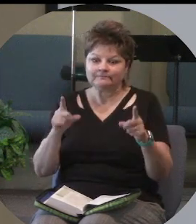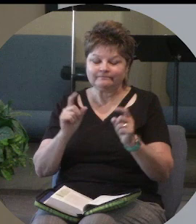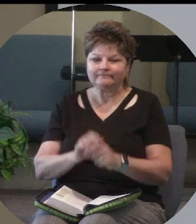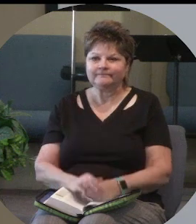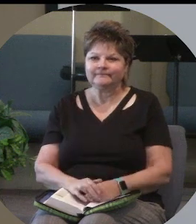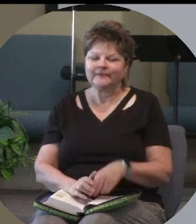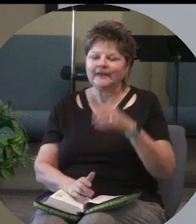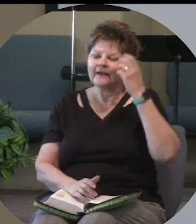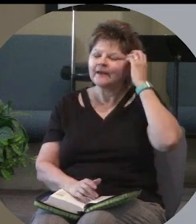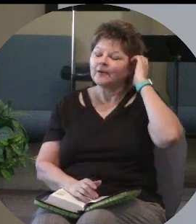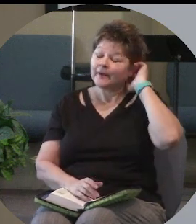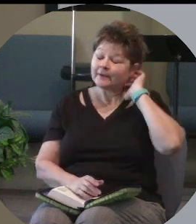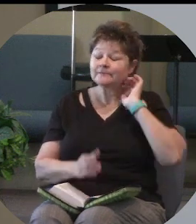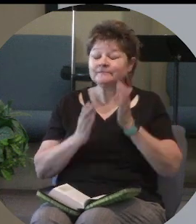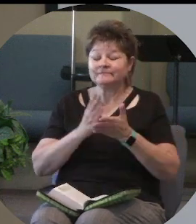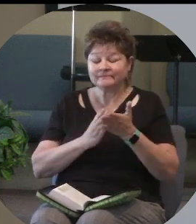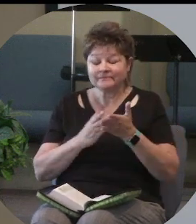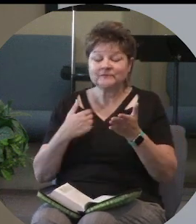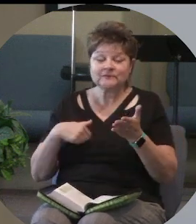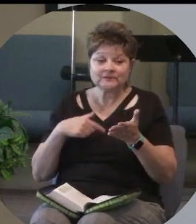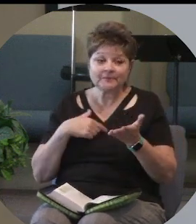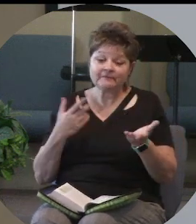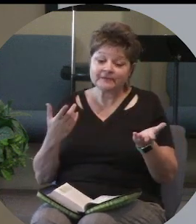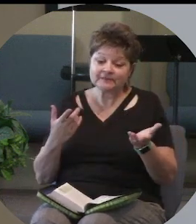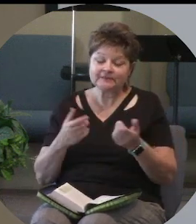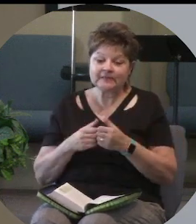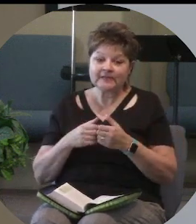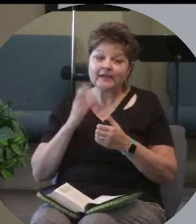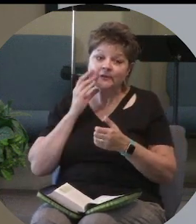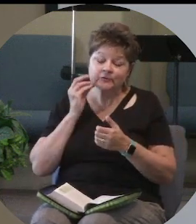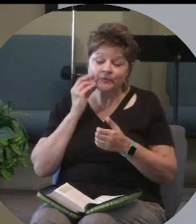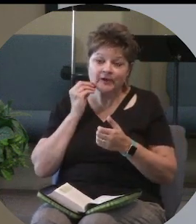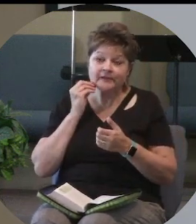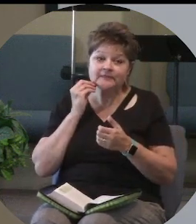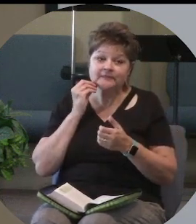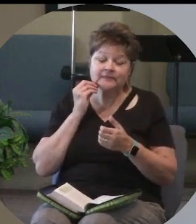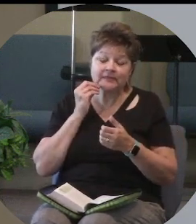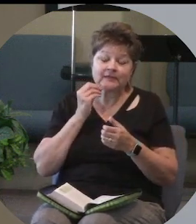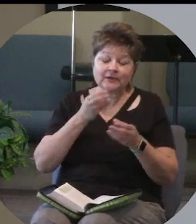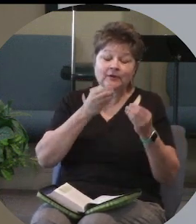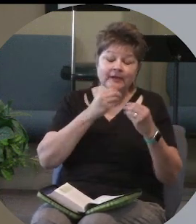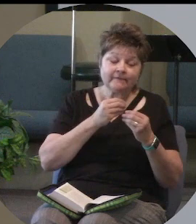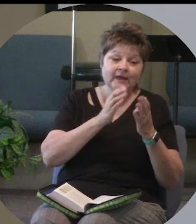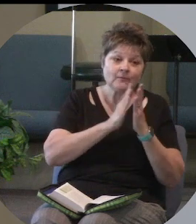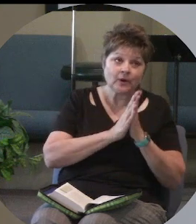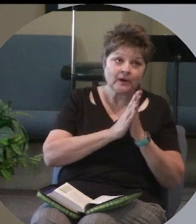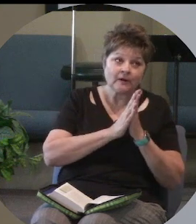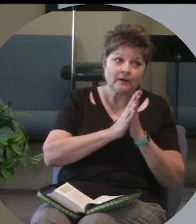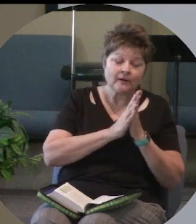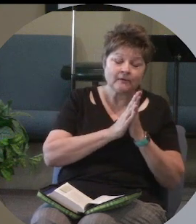Well, some of us have experienced where you get that prayer and God says no.